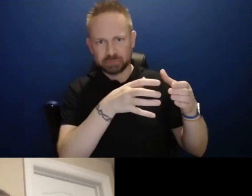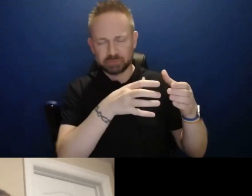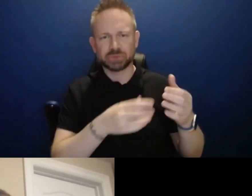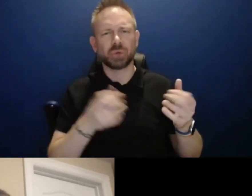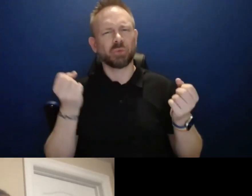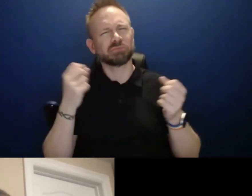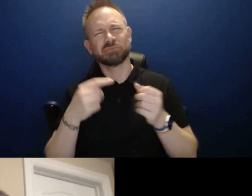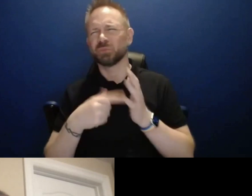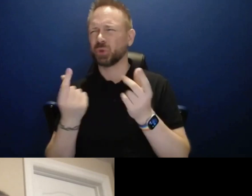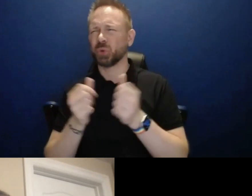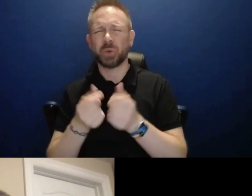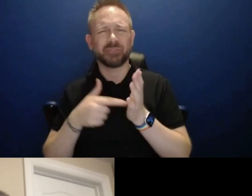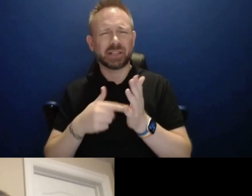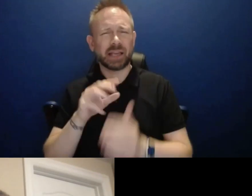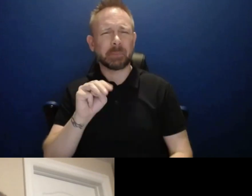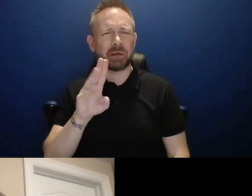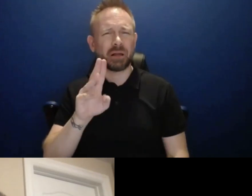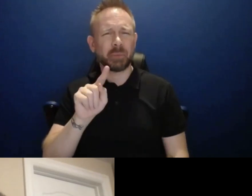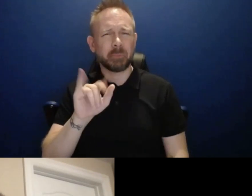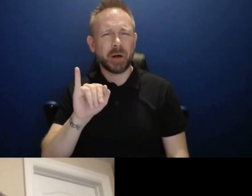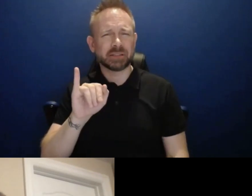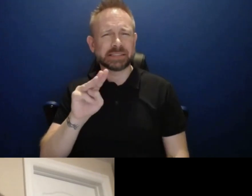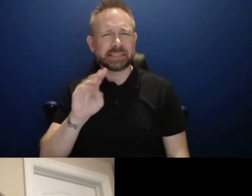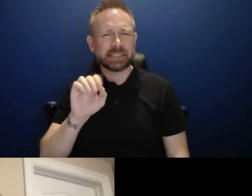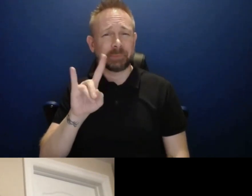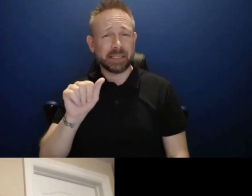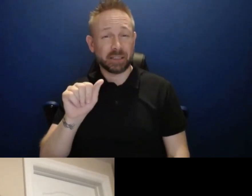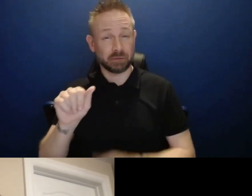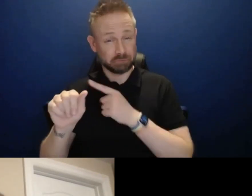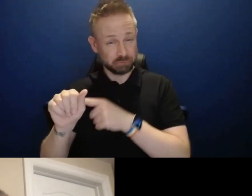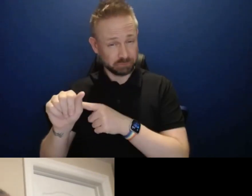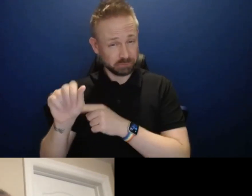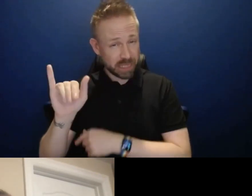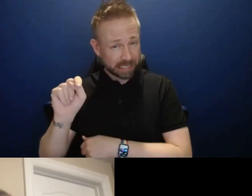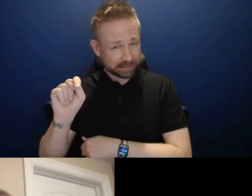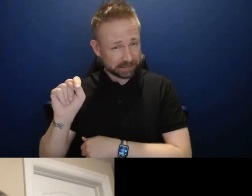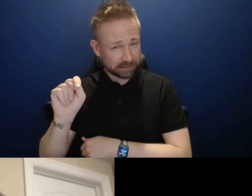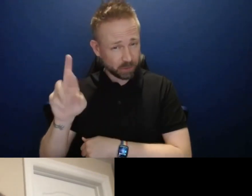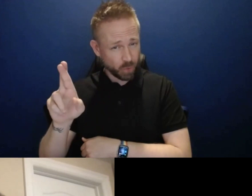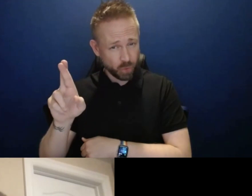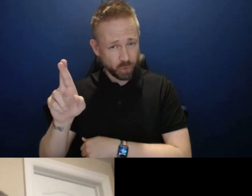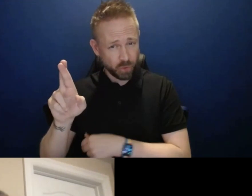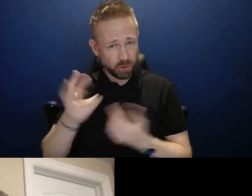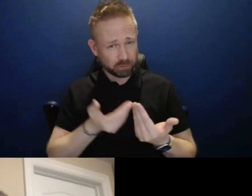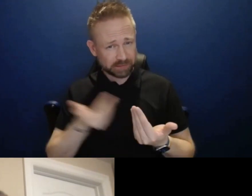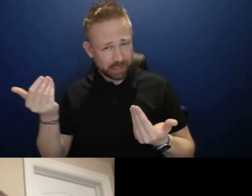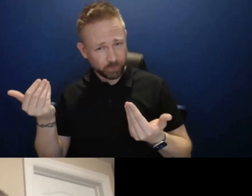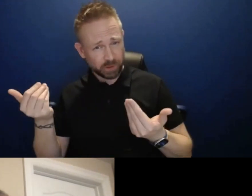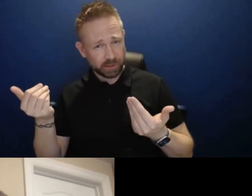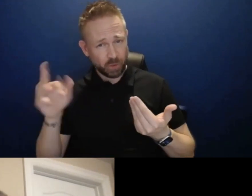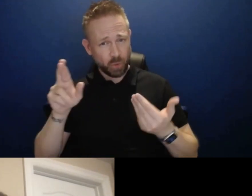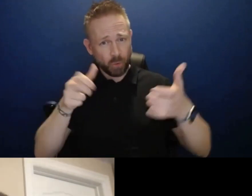For example, is multimedia services considered it services or would they be considered, would it be considered